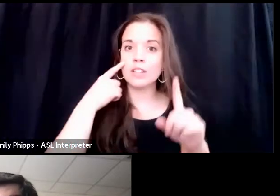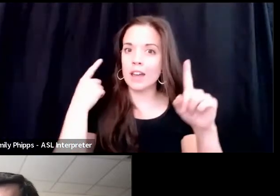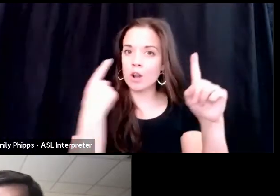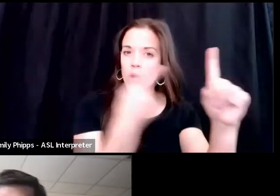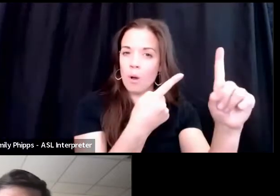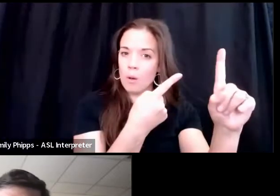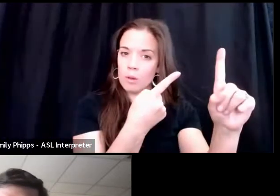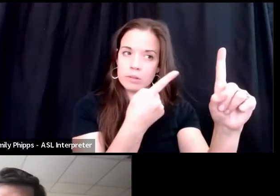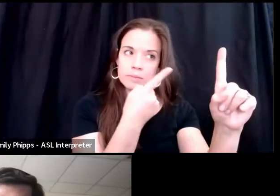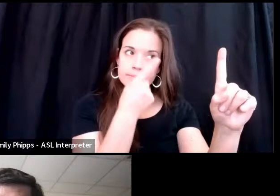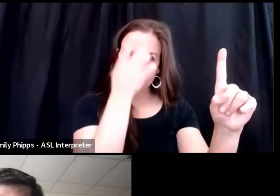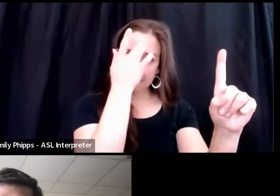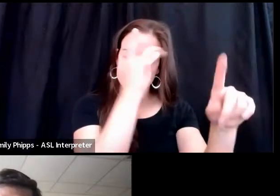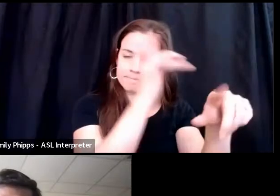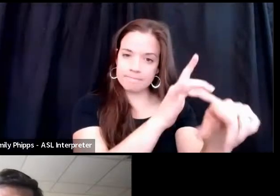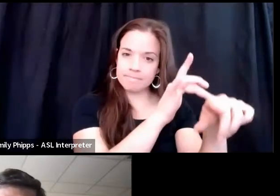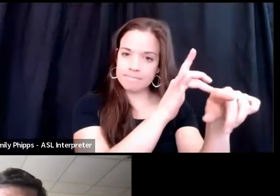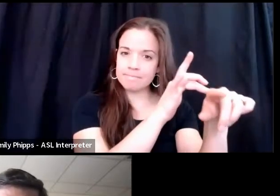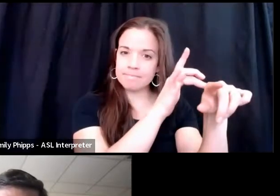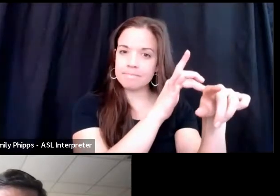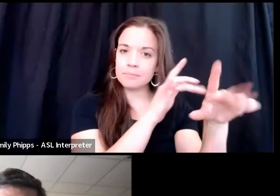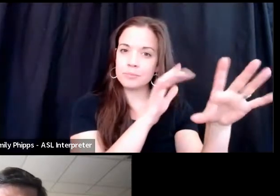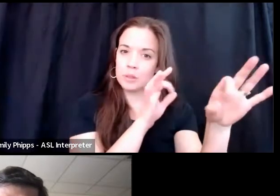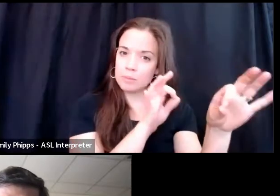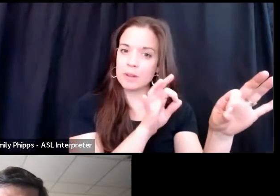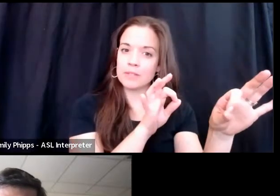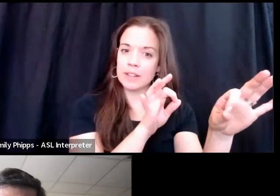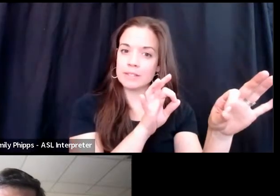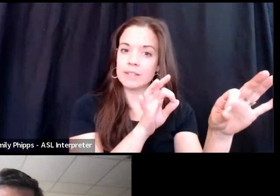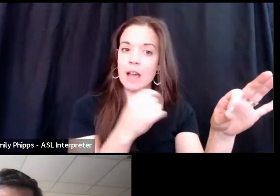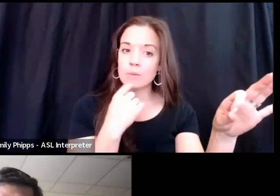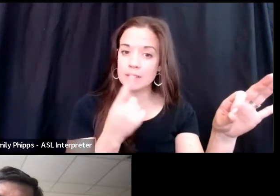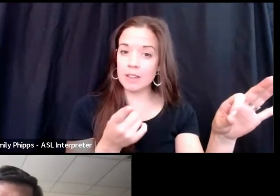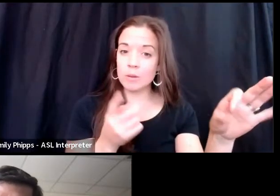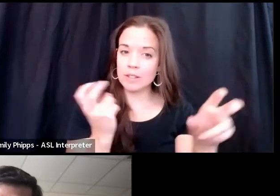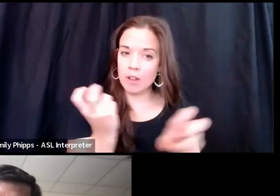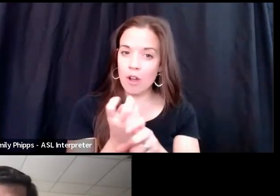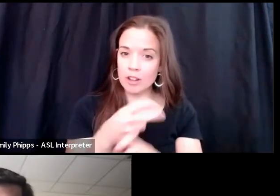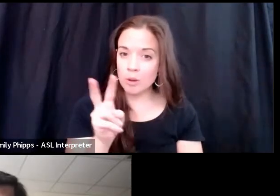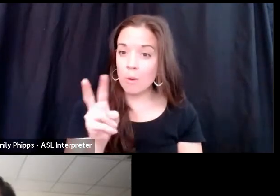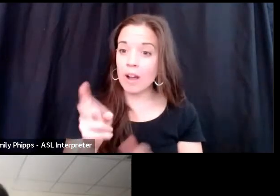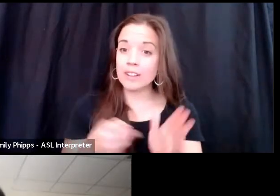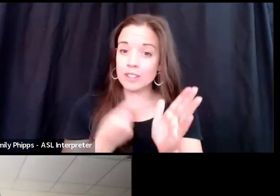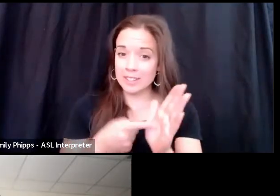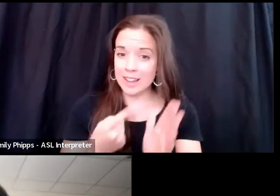And she was, she was perfect. But I will tell you, it was hard to watch at times.